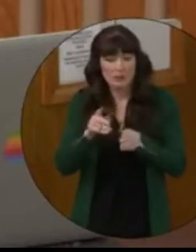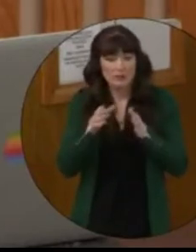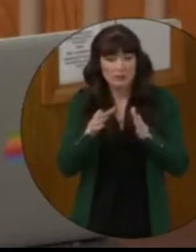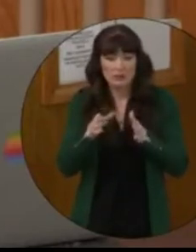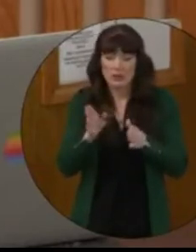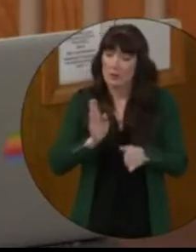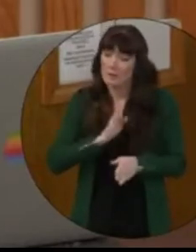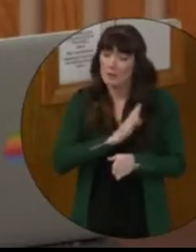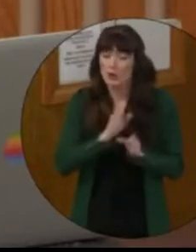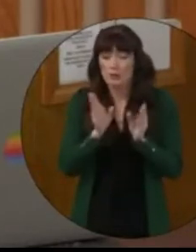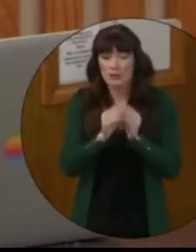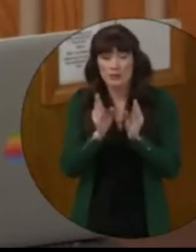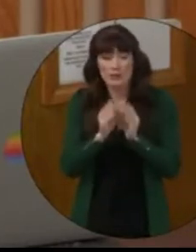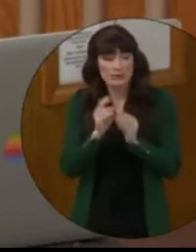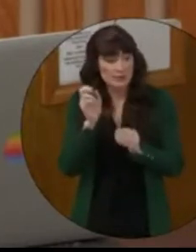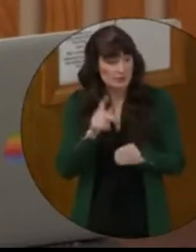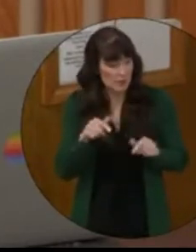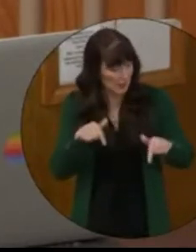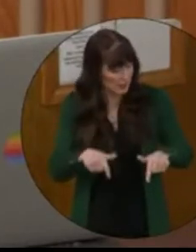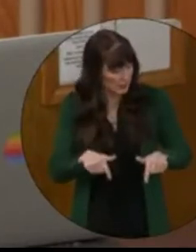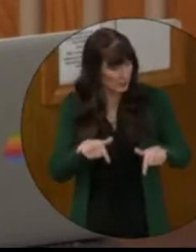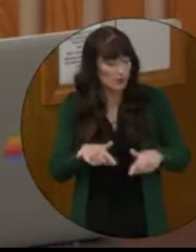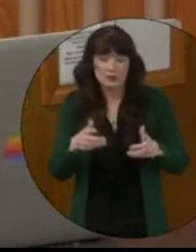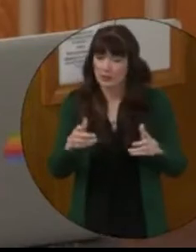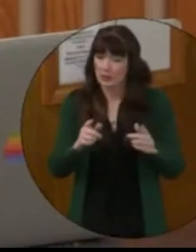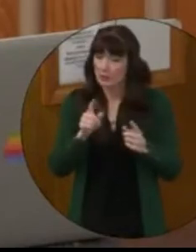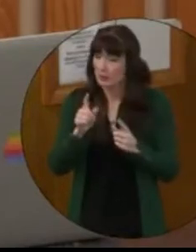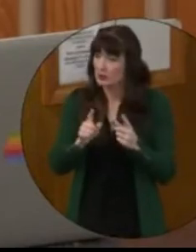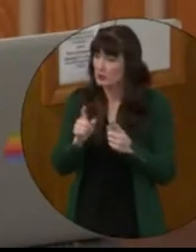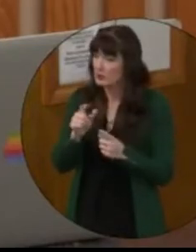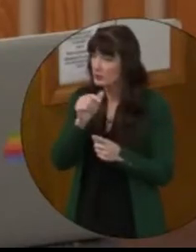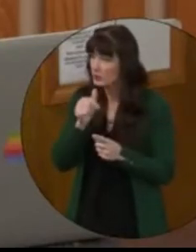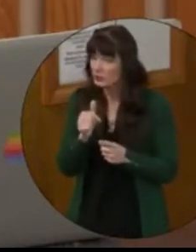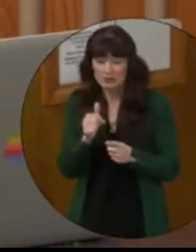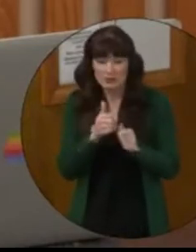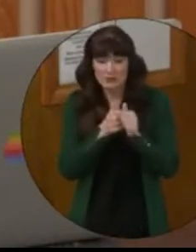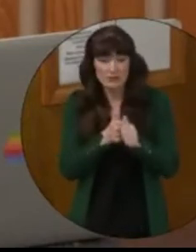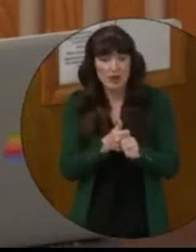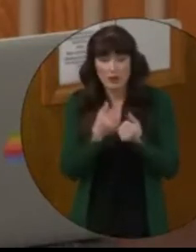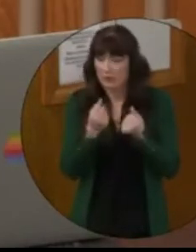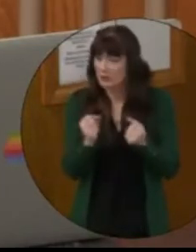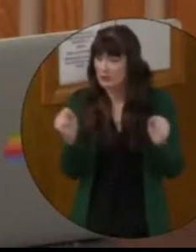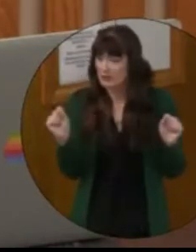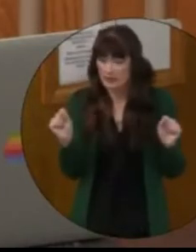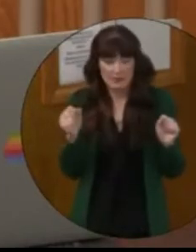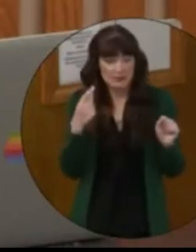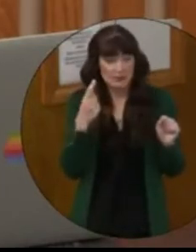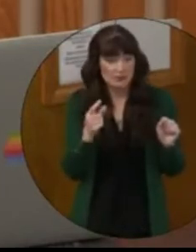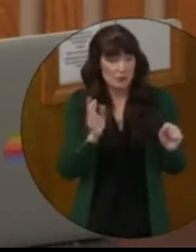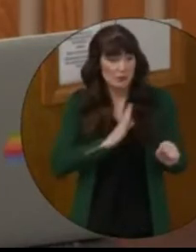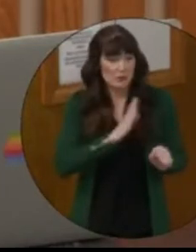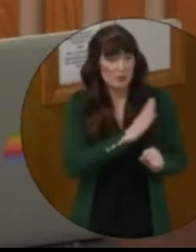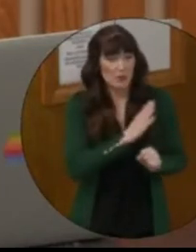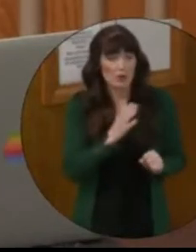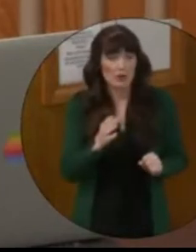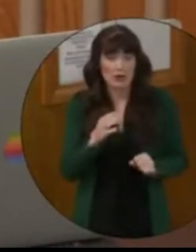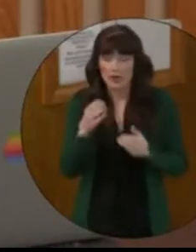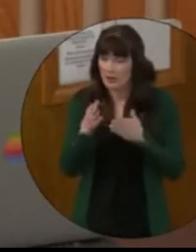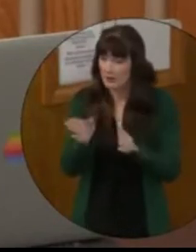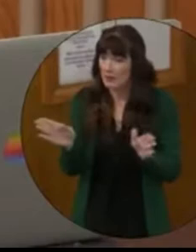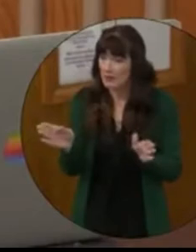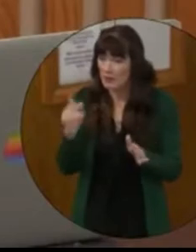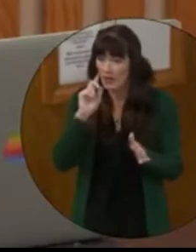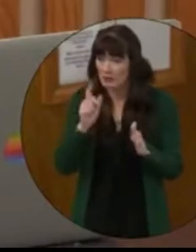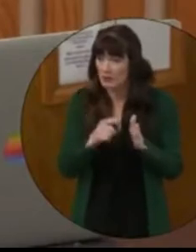meetings resumed in person, you struggled to follow basic protocols to ensure the safety of the board and the public. I recognize the